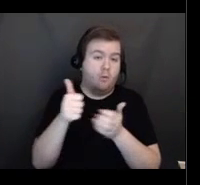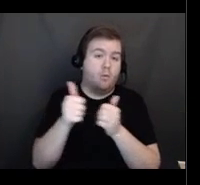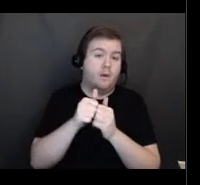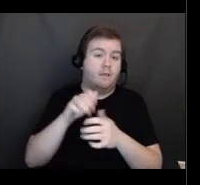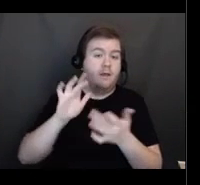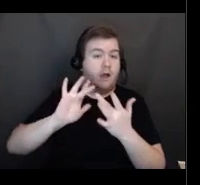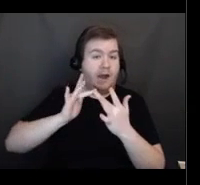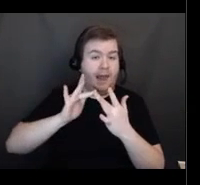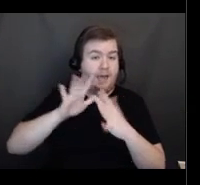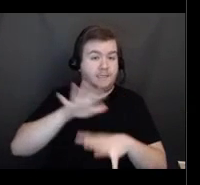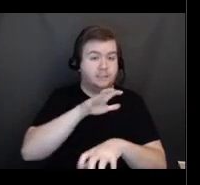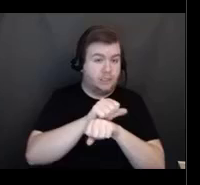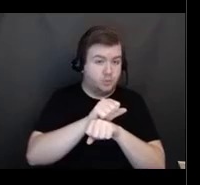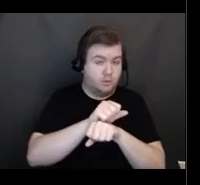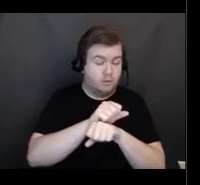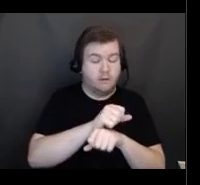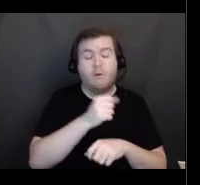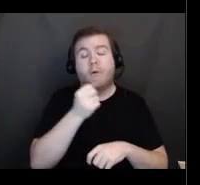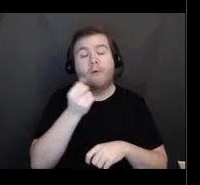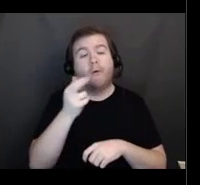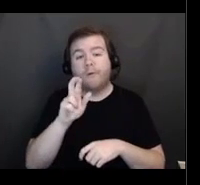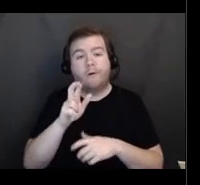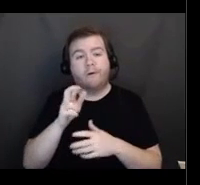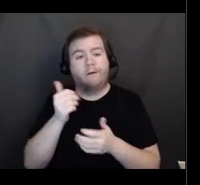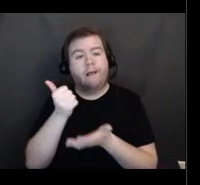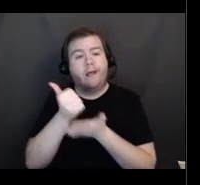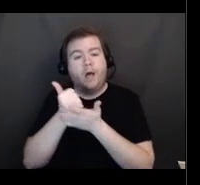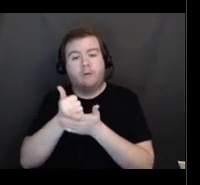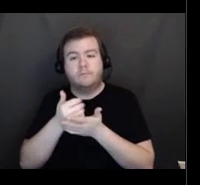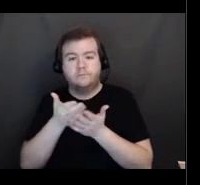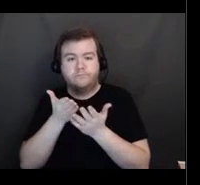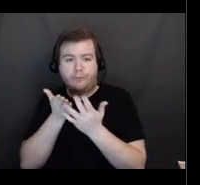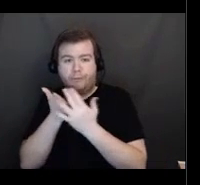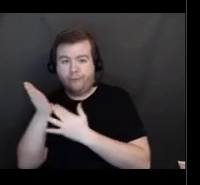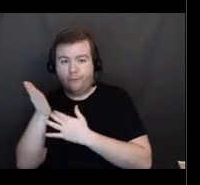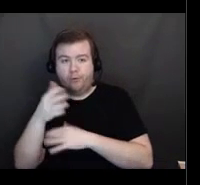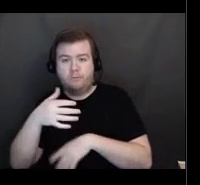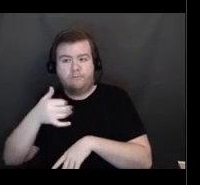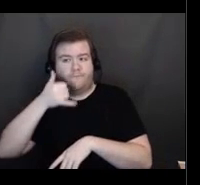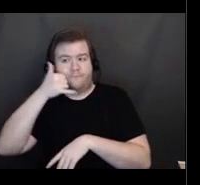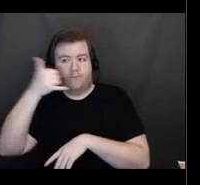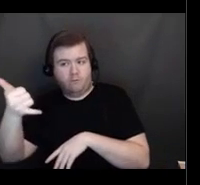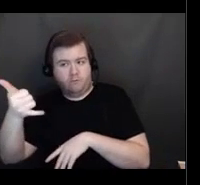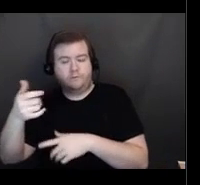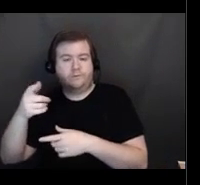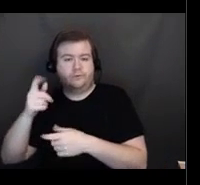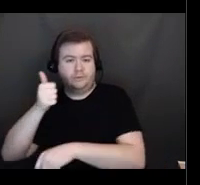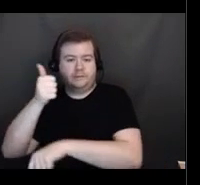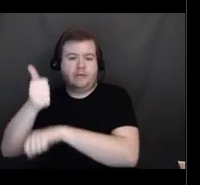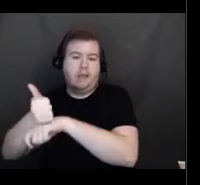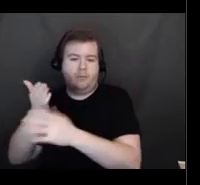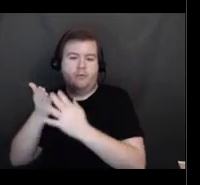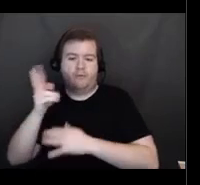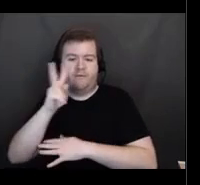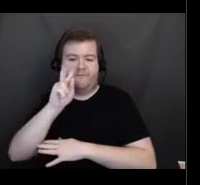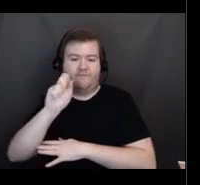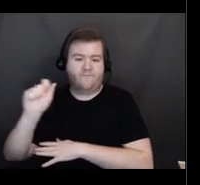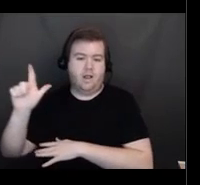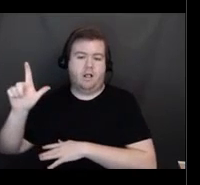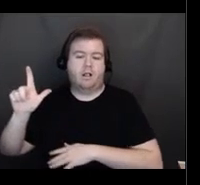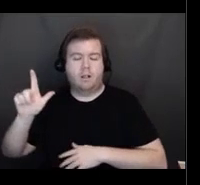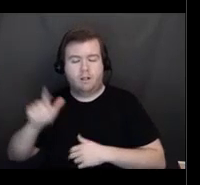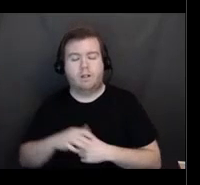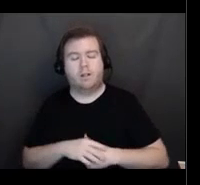assisting them with a call to the vaccine appointment assistance line or the VAL. Be aware that there are needs of